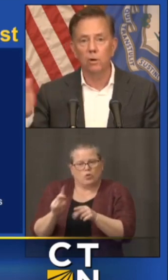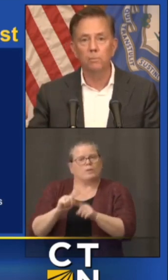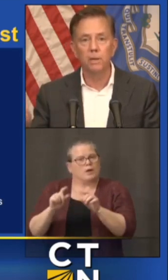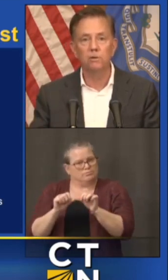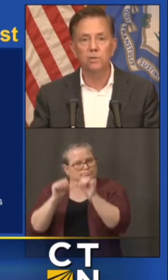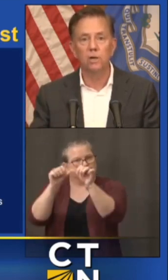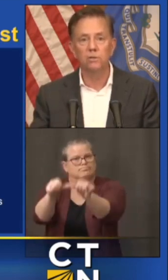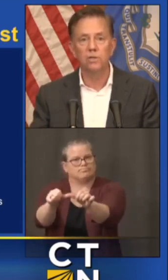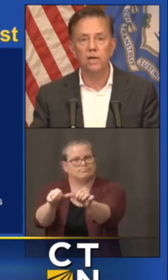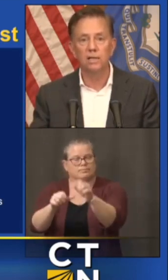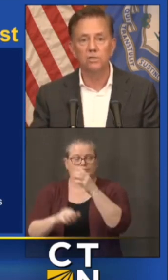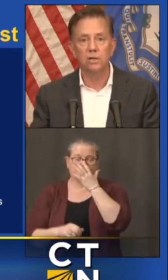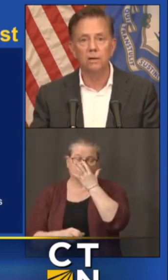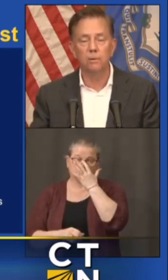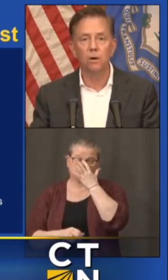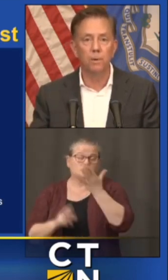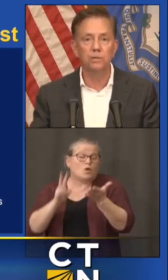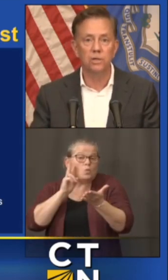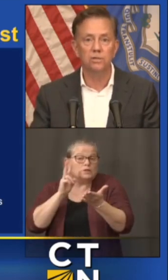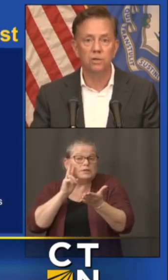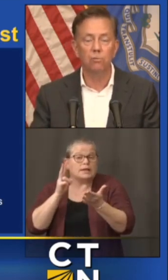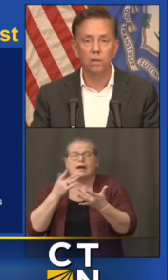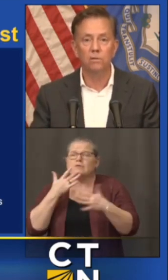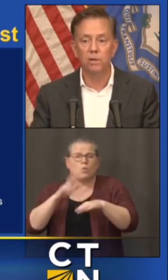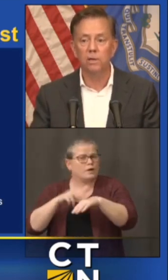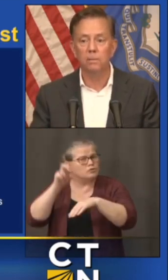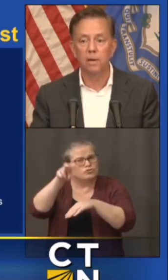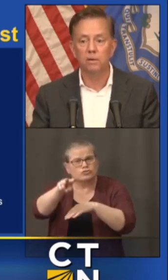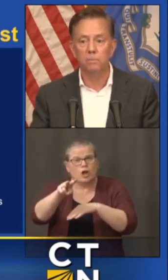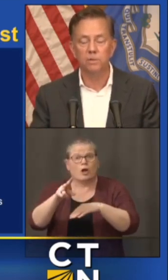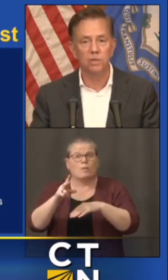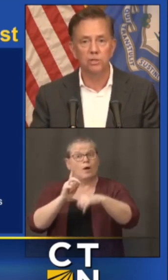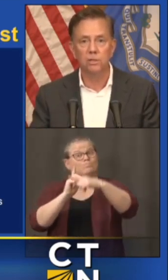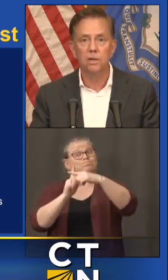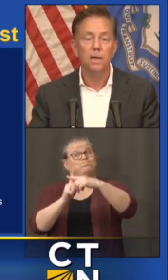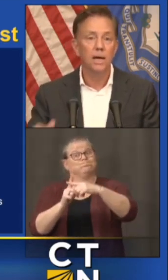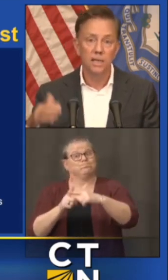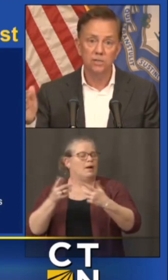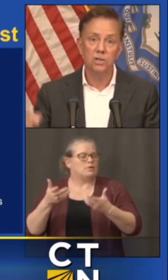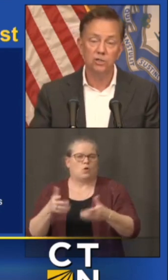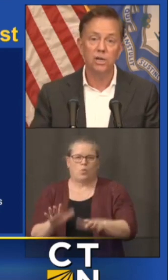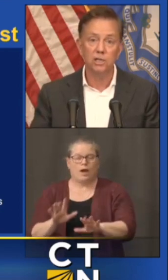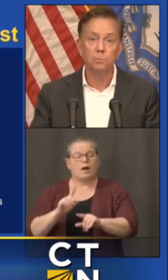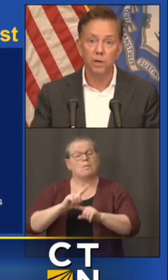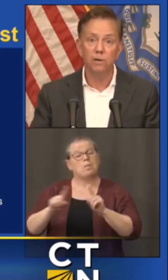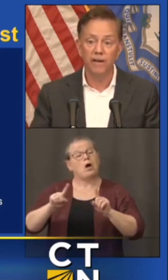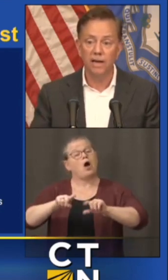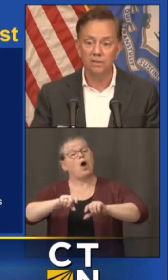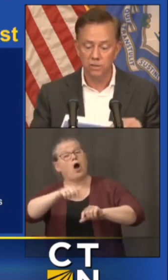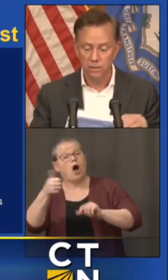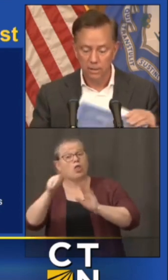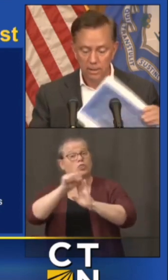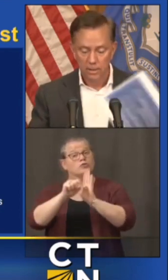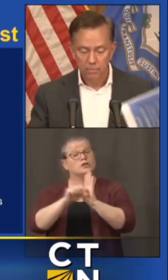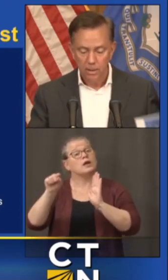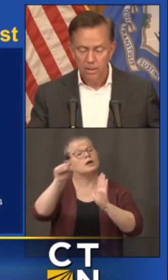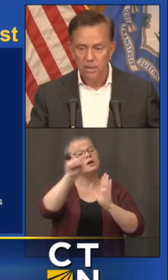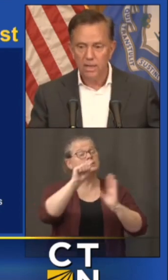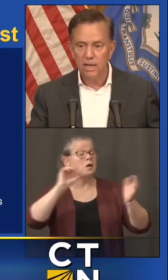compared to our peers in other states our budget is in relatively a better position and this can change pretty fast